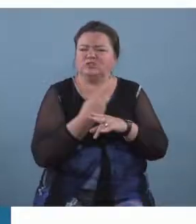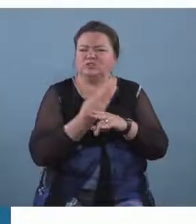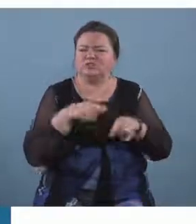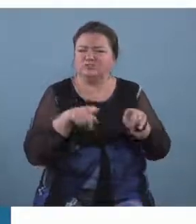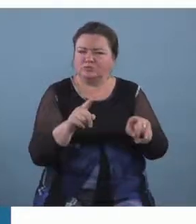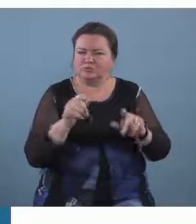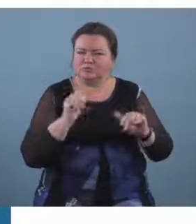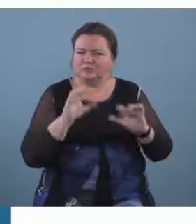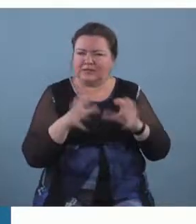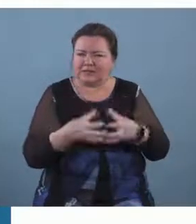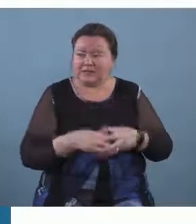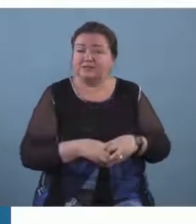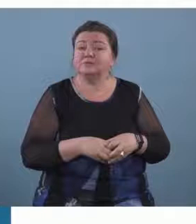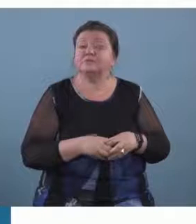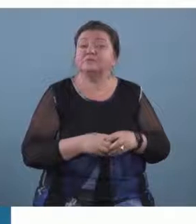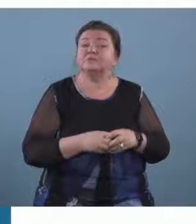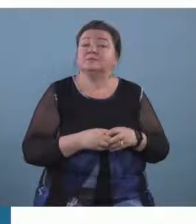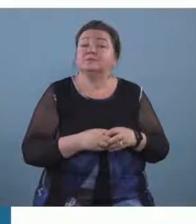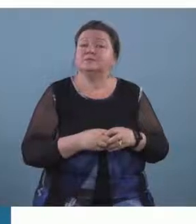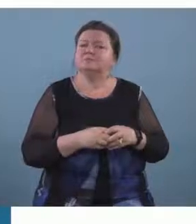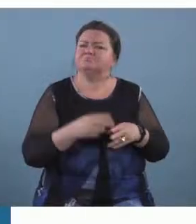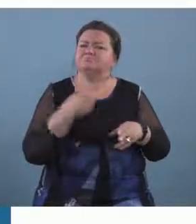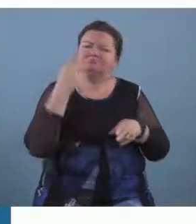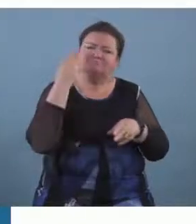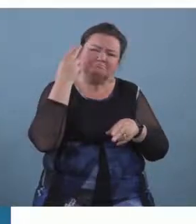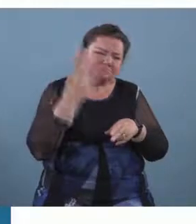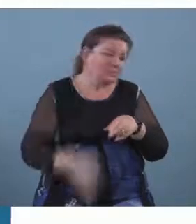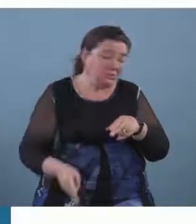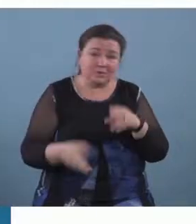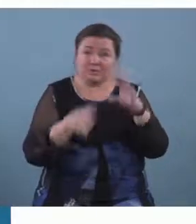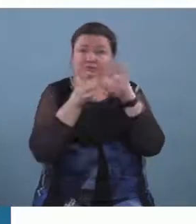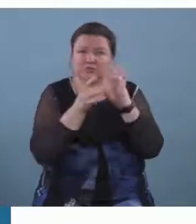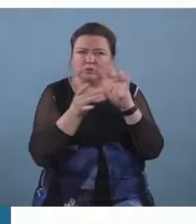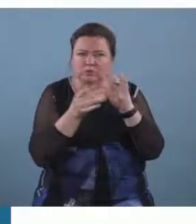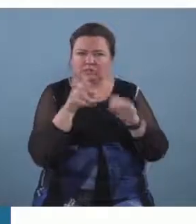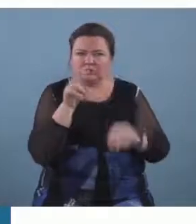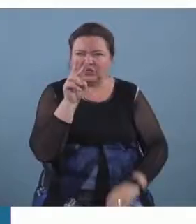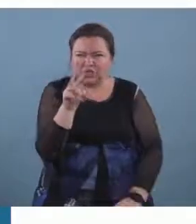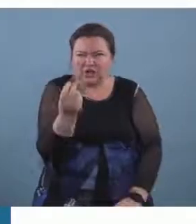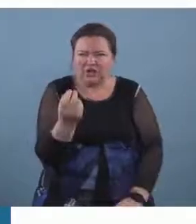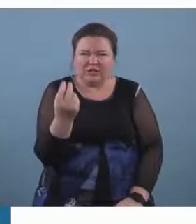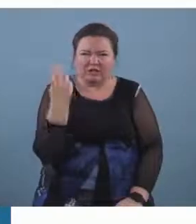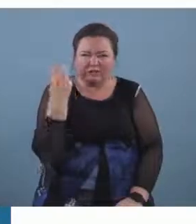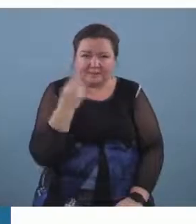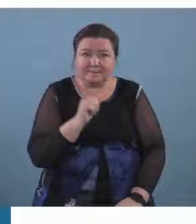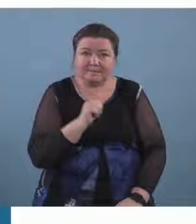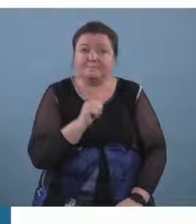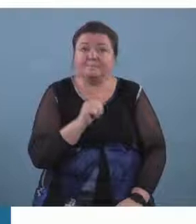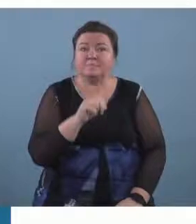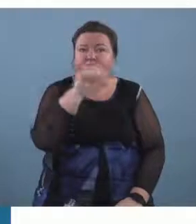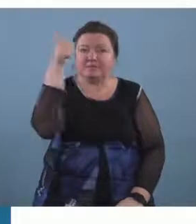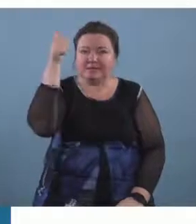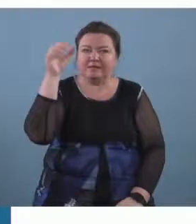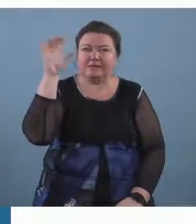and uh it's a very very short story let's have a look at this blast off 10 9